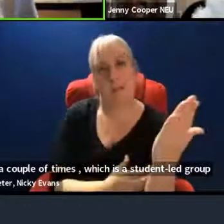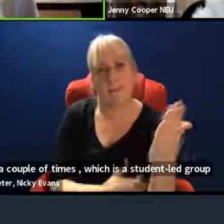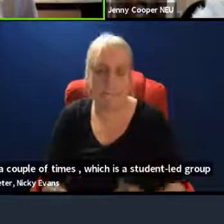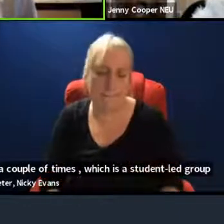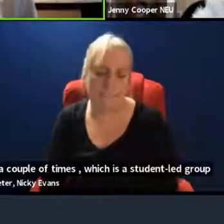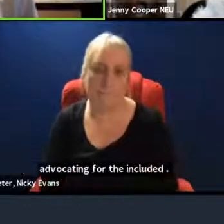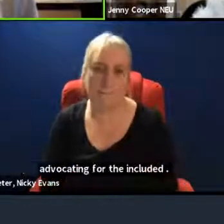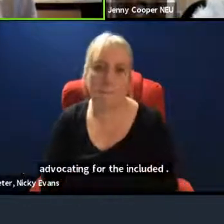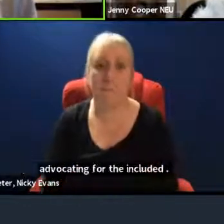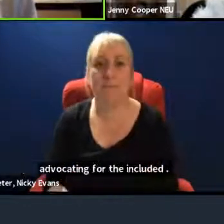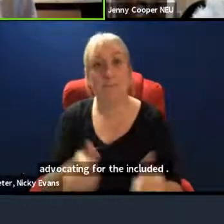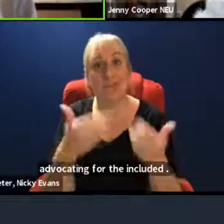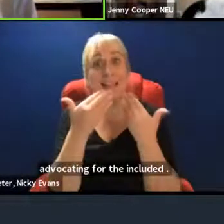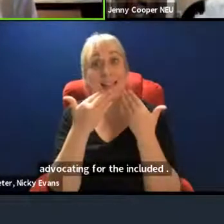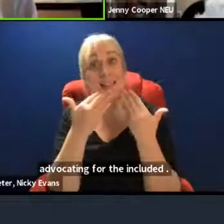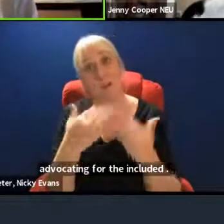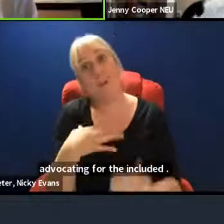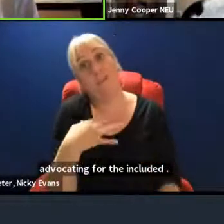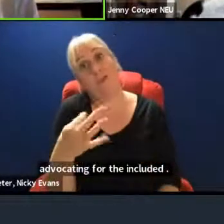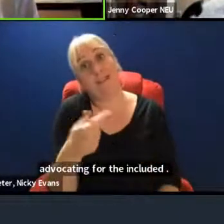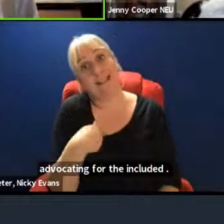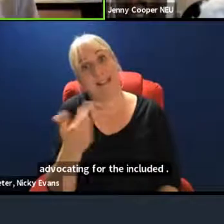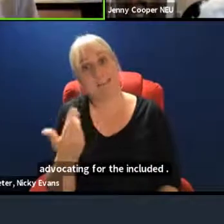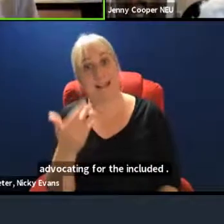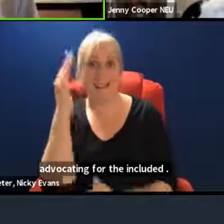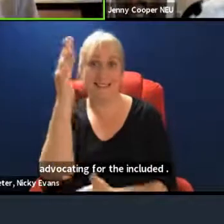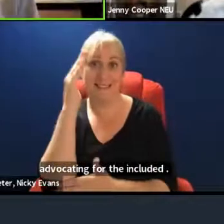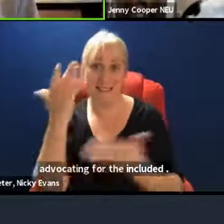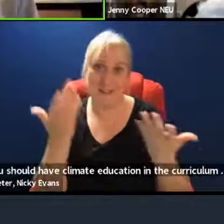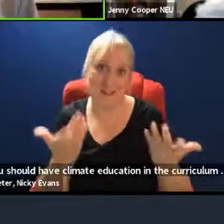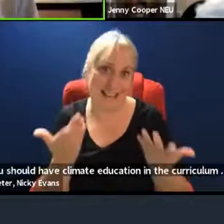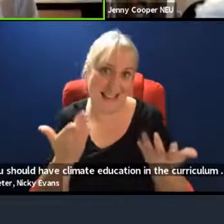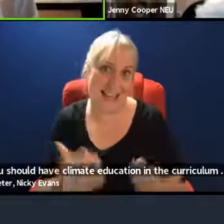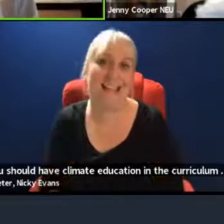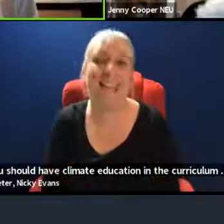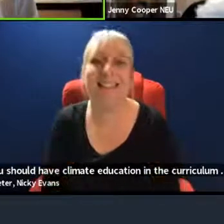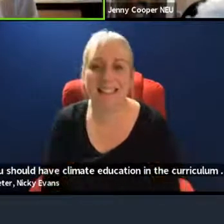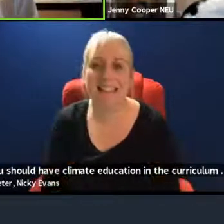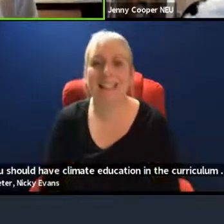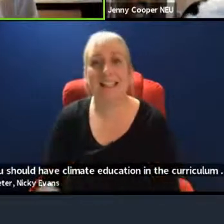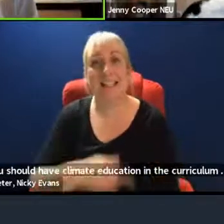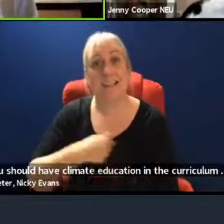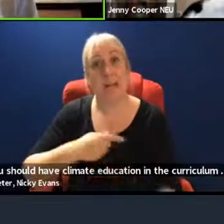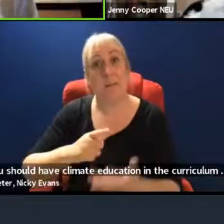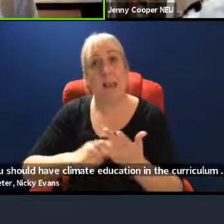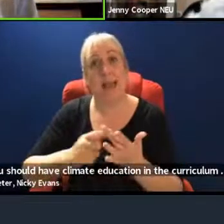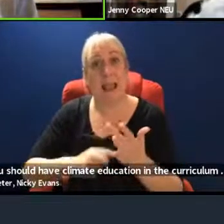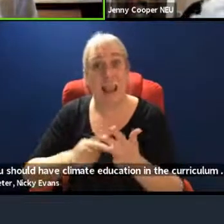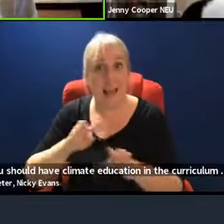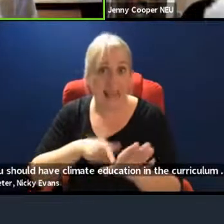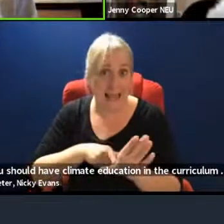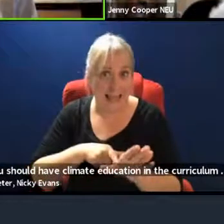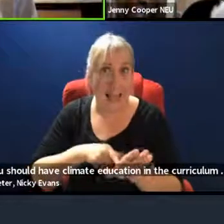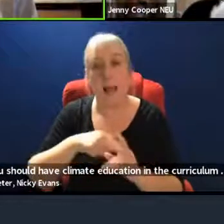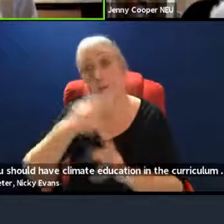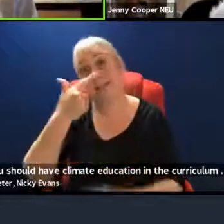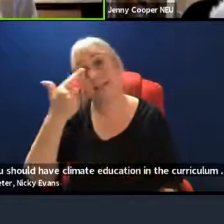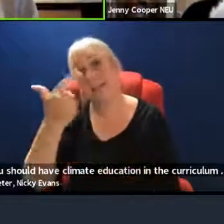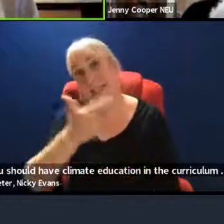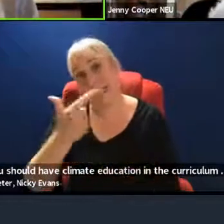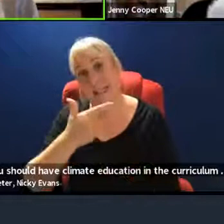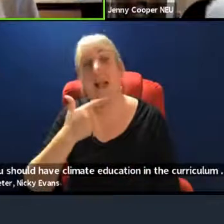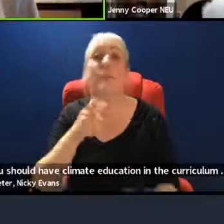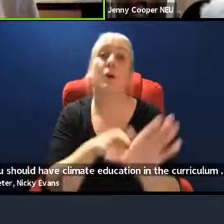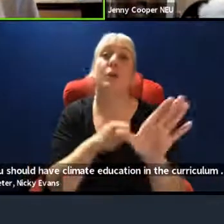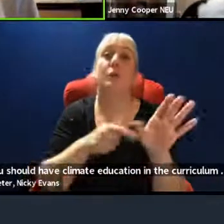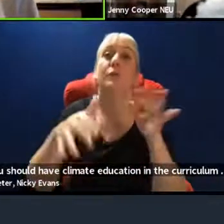you very much for inviting me along today. And to start, as Jenny said, I'm Lily Henderson, and I'm 17 years old, and I'm a youth climate activist